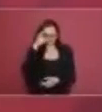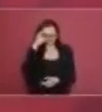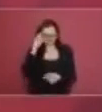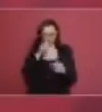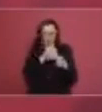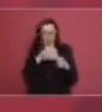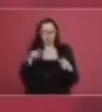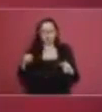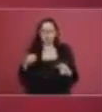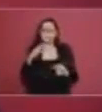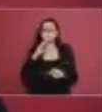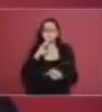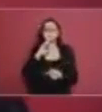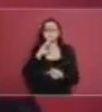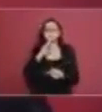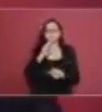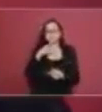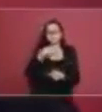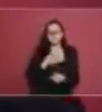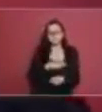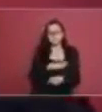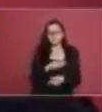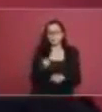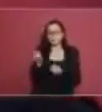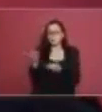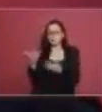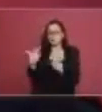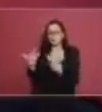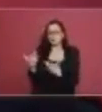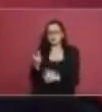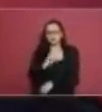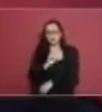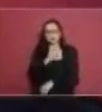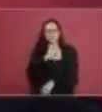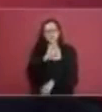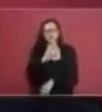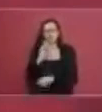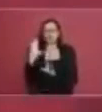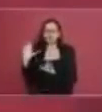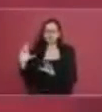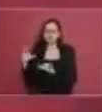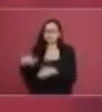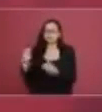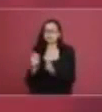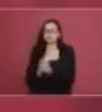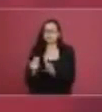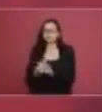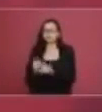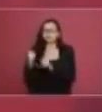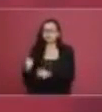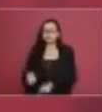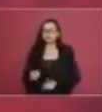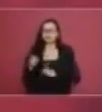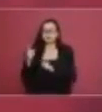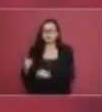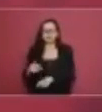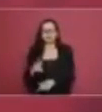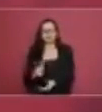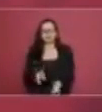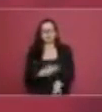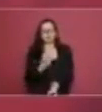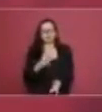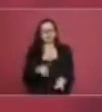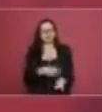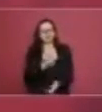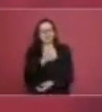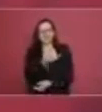uh uh saying you know don't don't give away the fish teach them how to fish how many